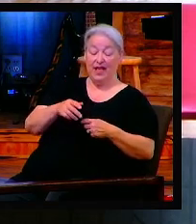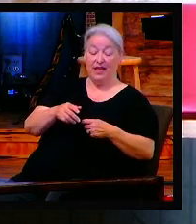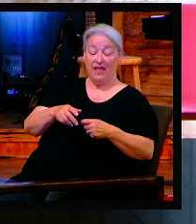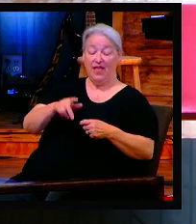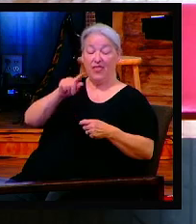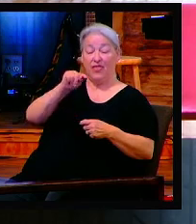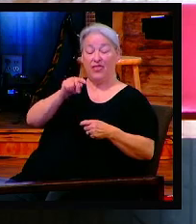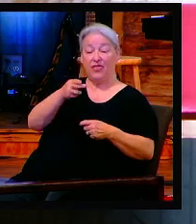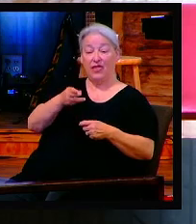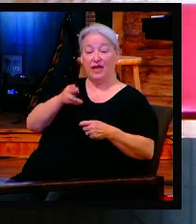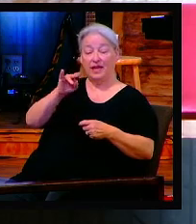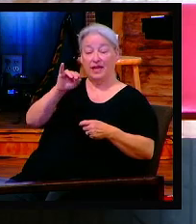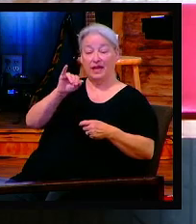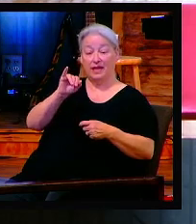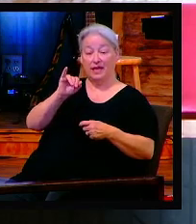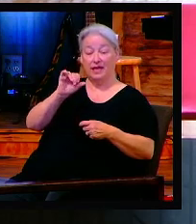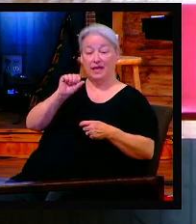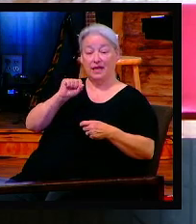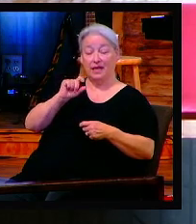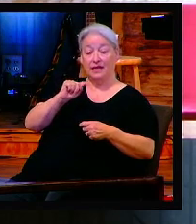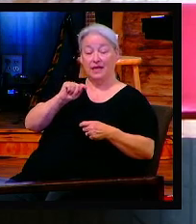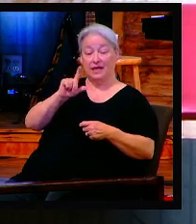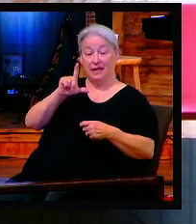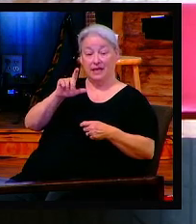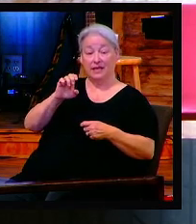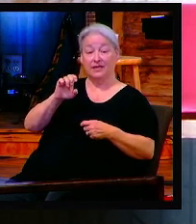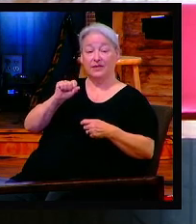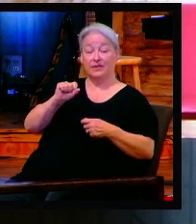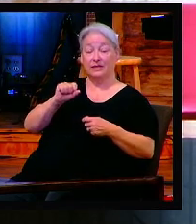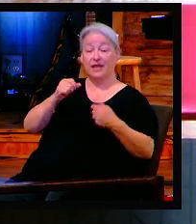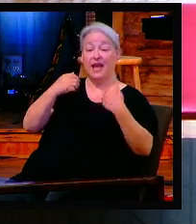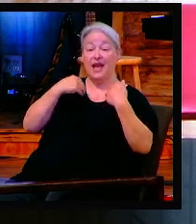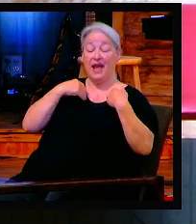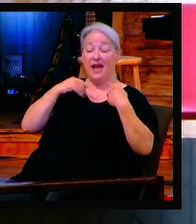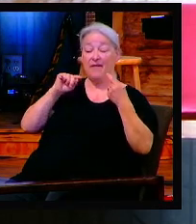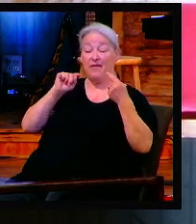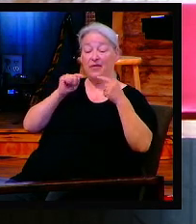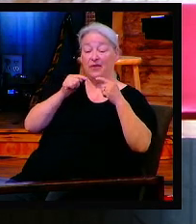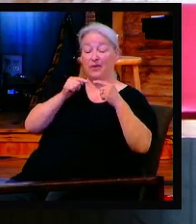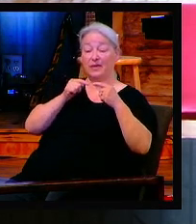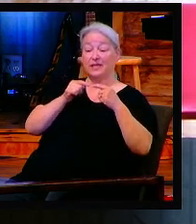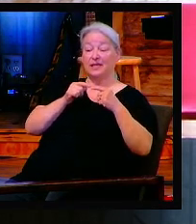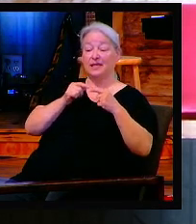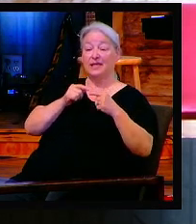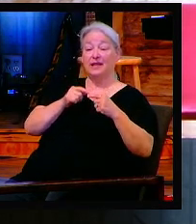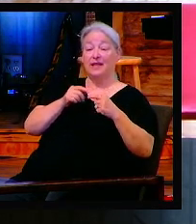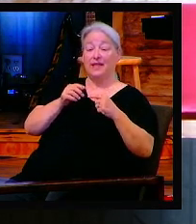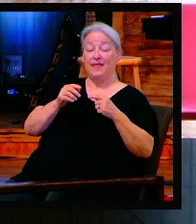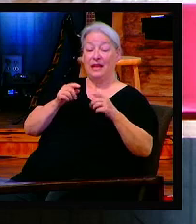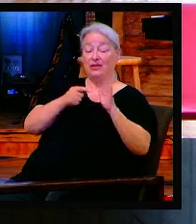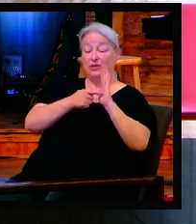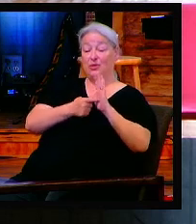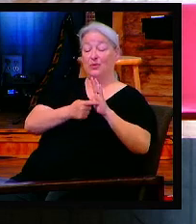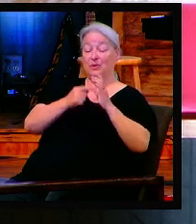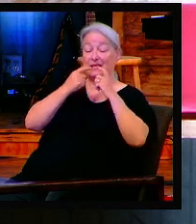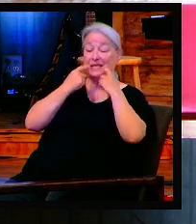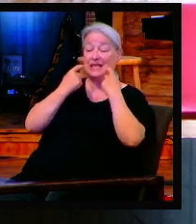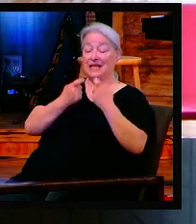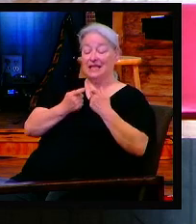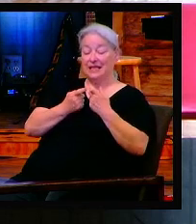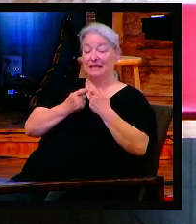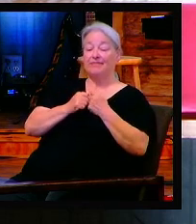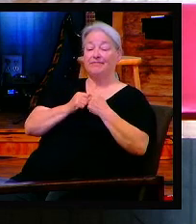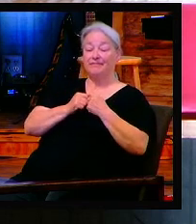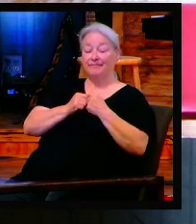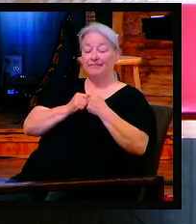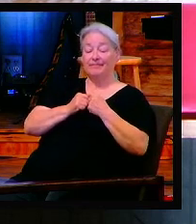mocking him, saying he's the king of sin, when he knew no sin at all. And then they whooped him, hit him in the head with a reed. And then they made him carry his own cross. That could be